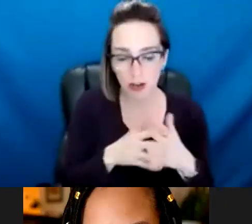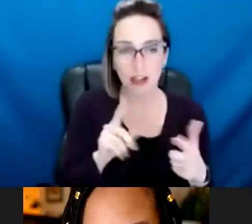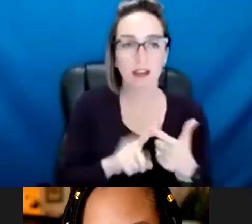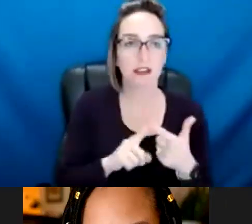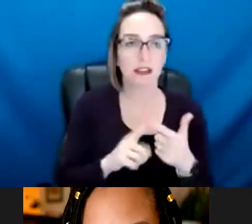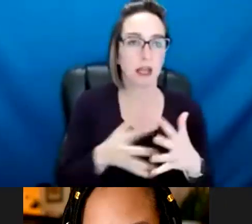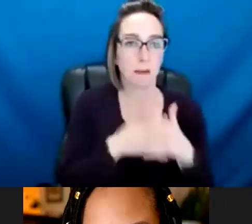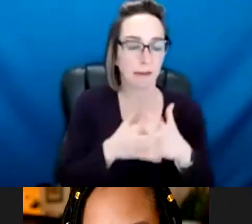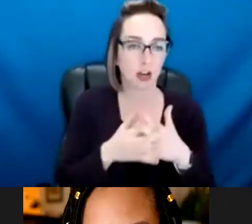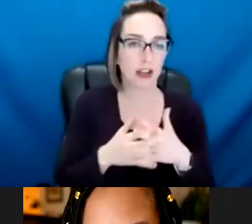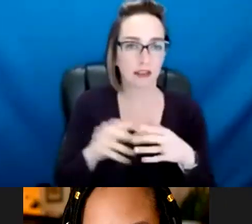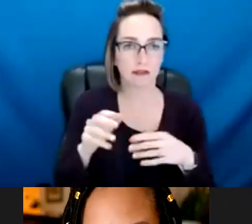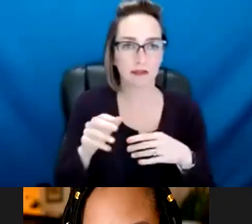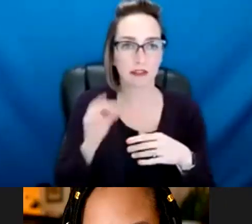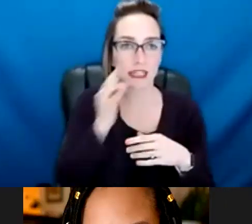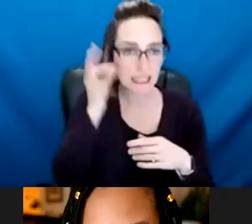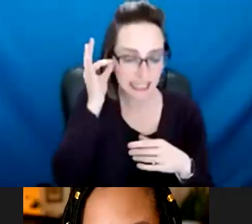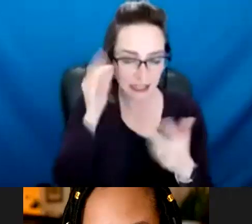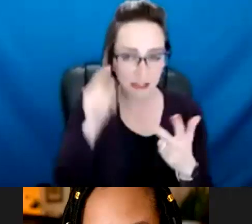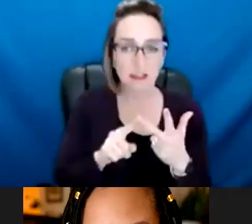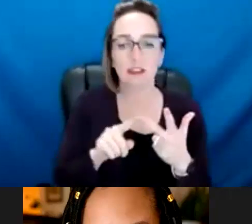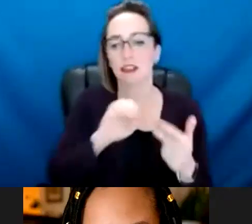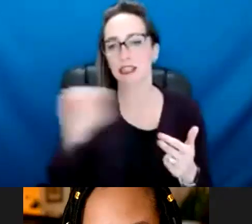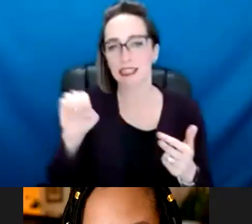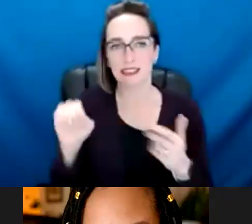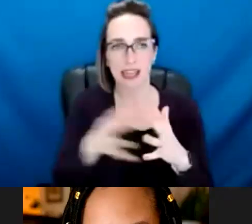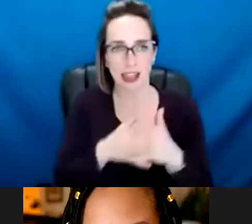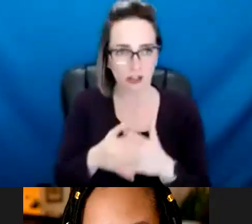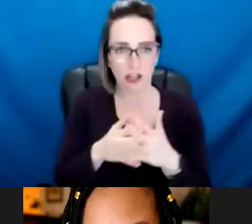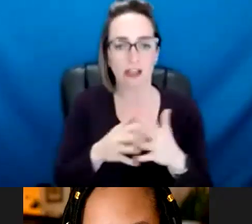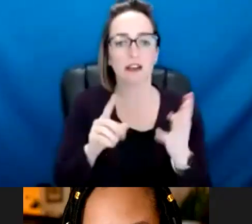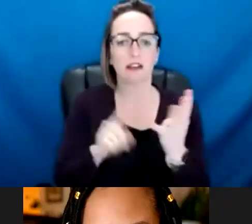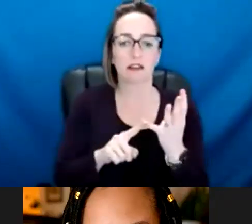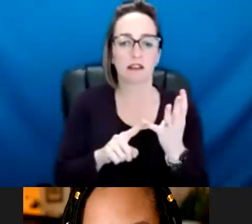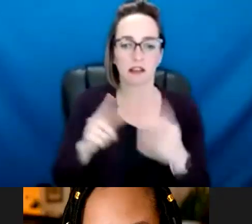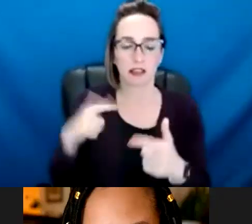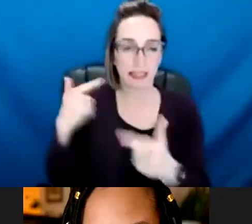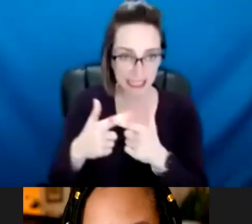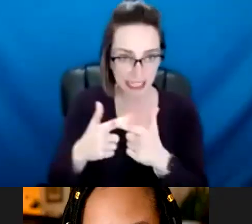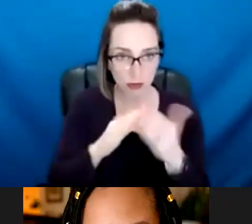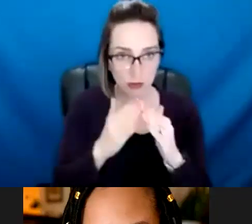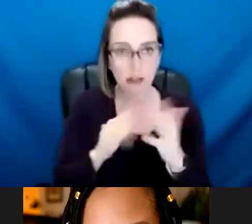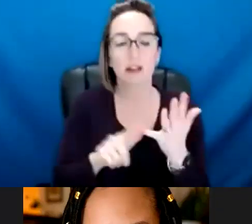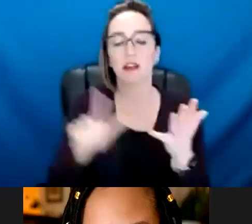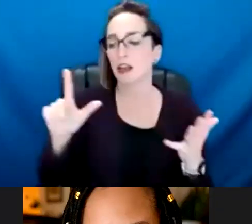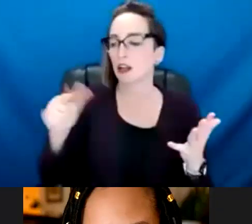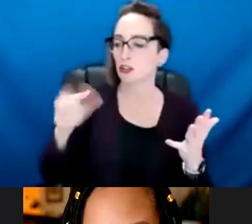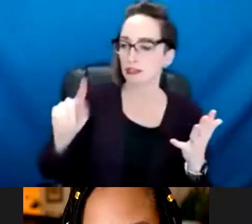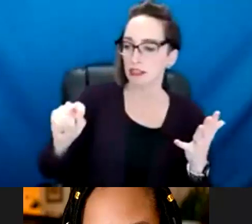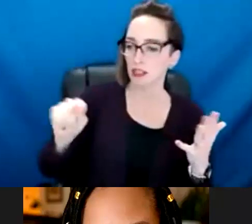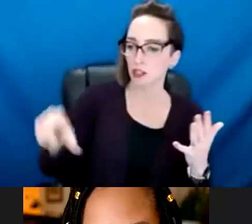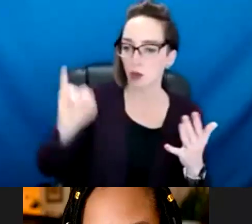the Southeast Asian community, the East African community, Latino community, the LGBTQIA